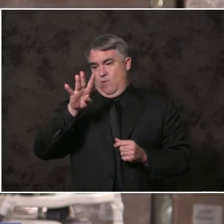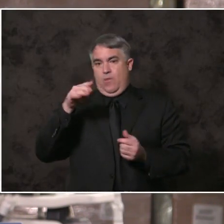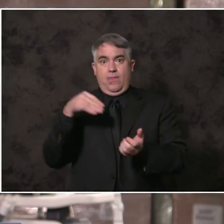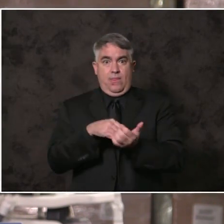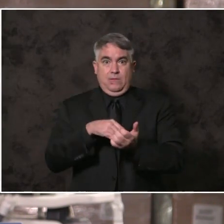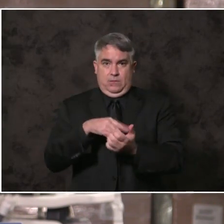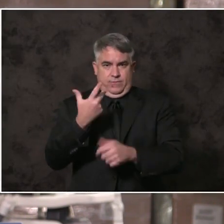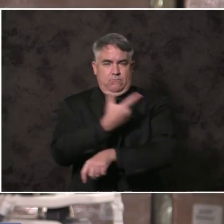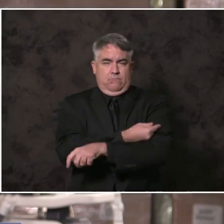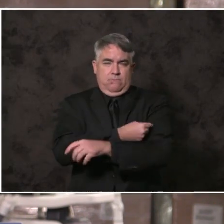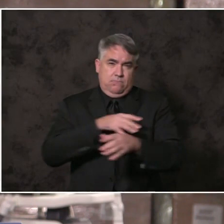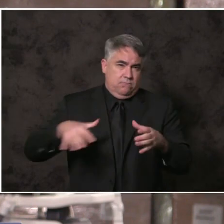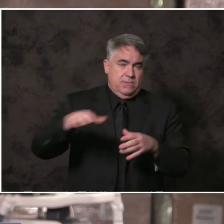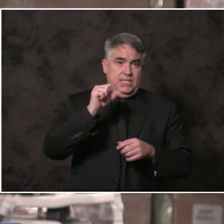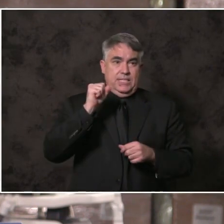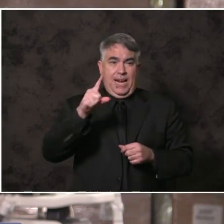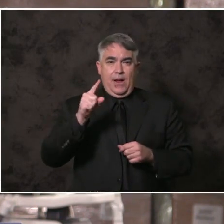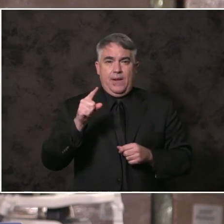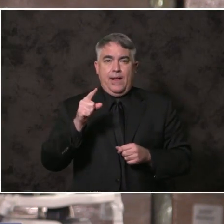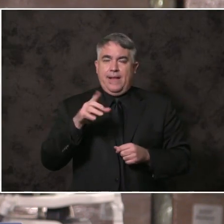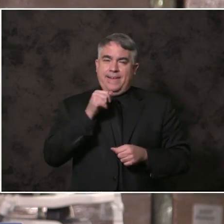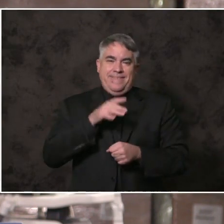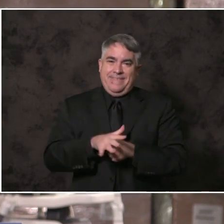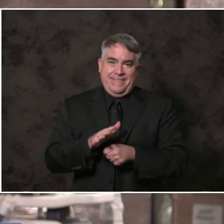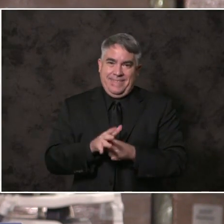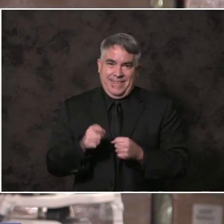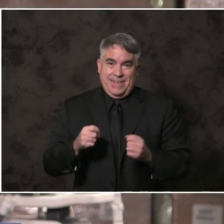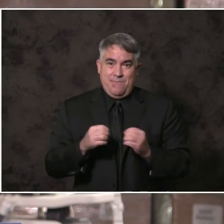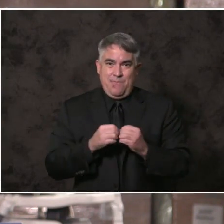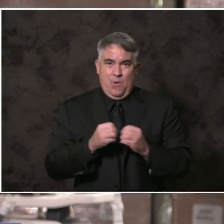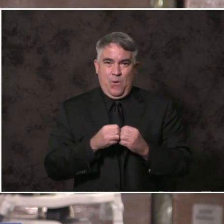But it's not enough. We have to do more.